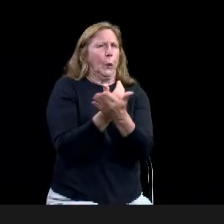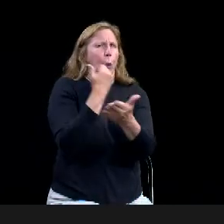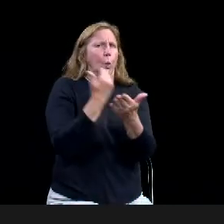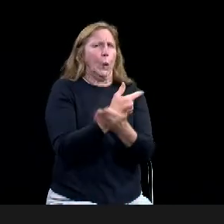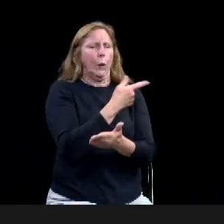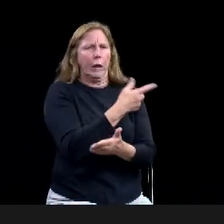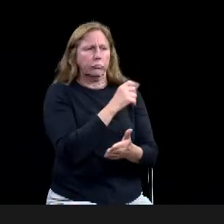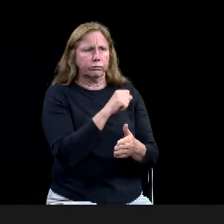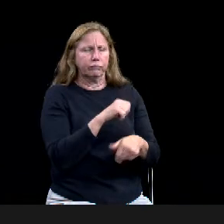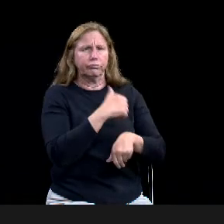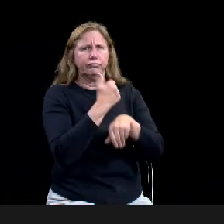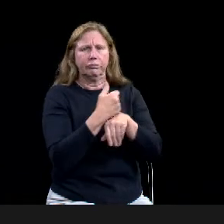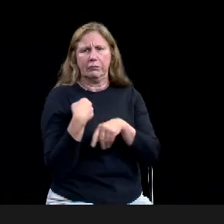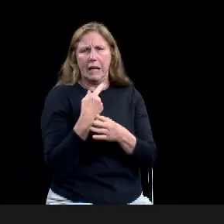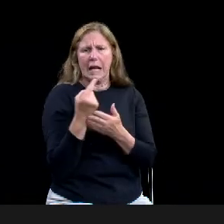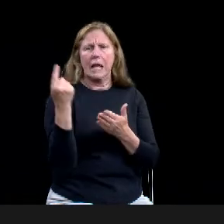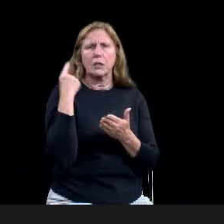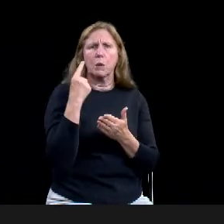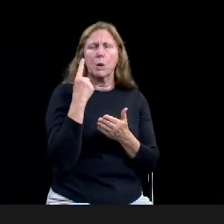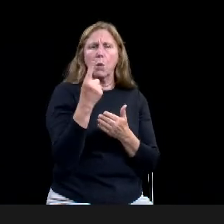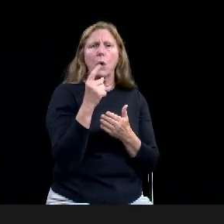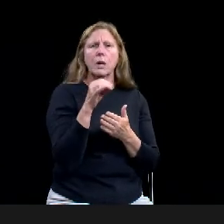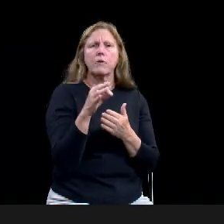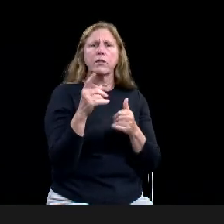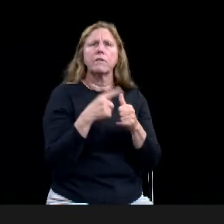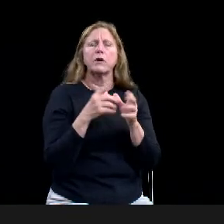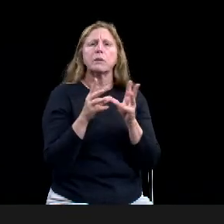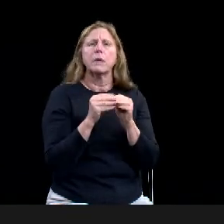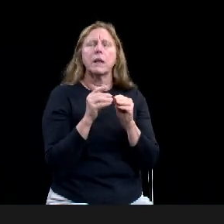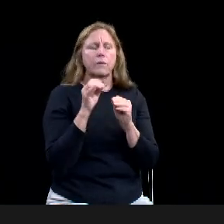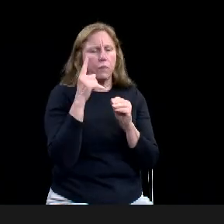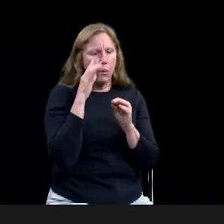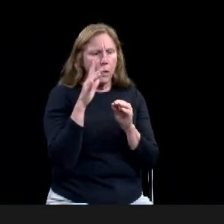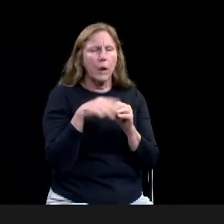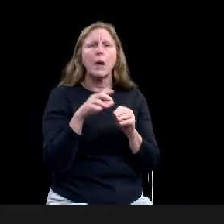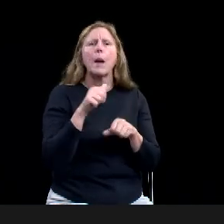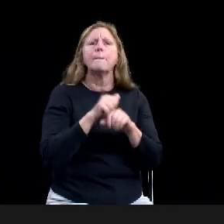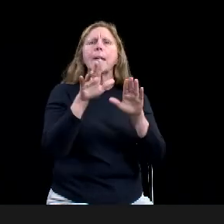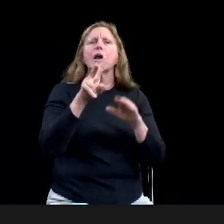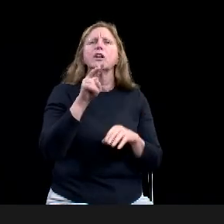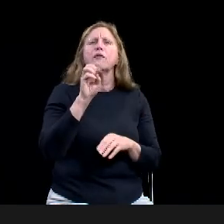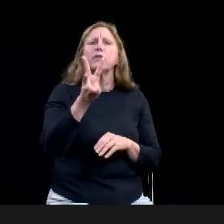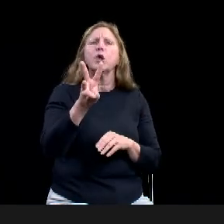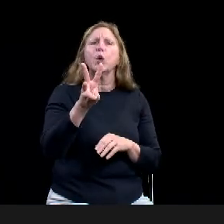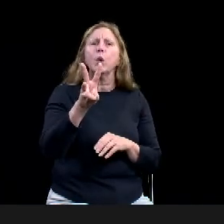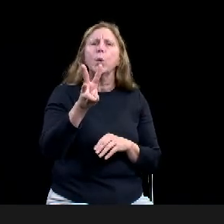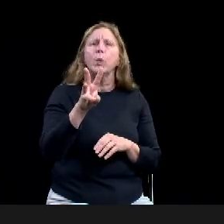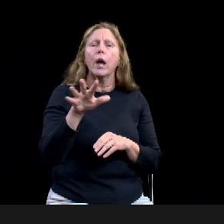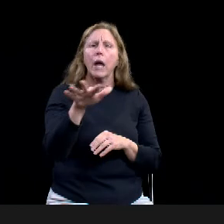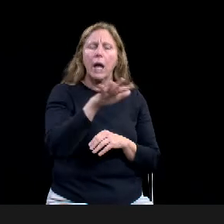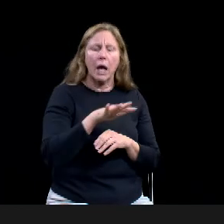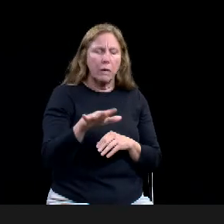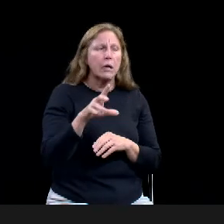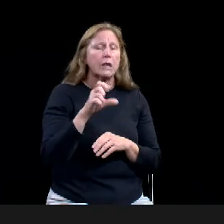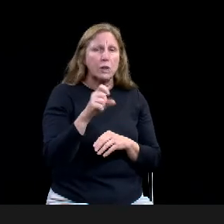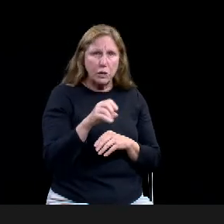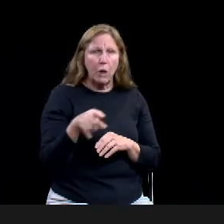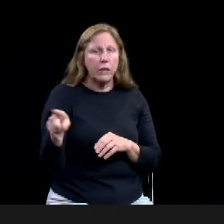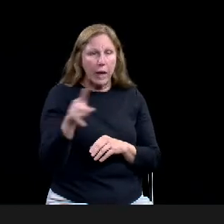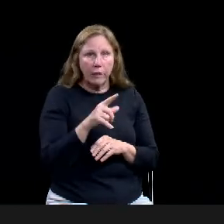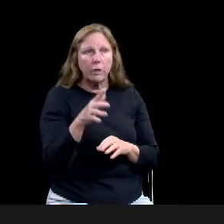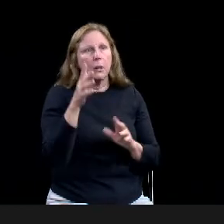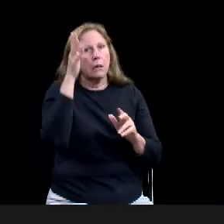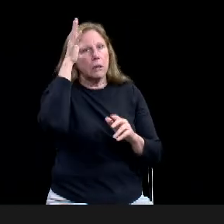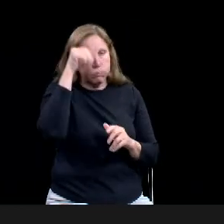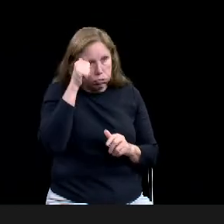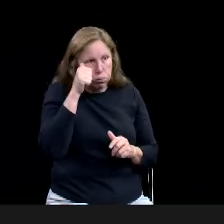so it takes a lot of determination and a lot of commitment for, for, uh, these local neighborhood associations keep going. So I appreciate everybody's, uh,